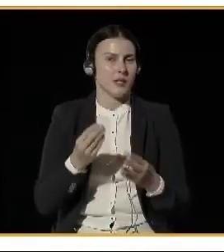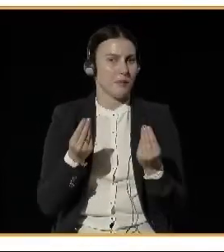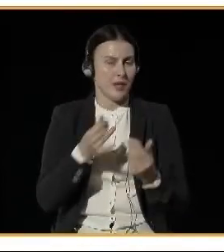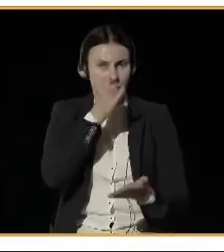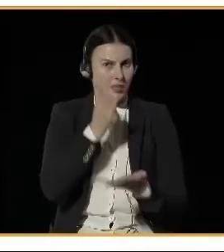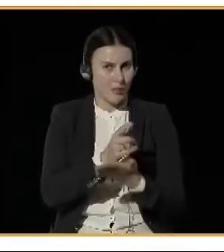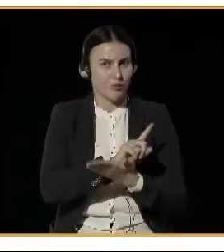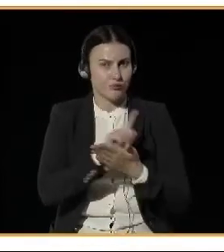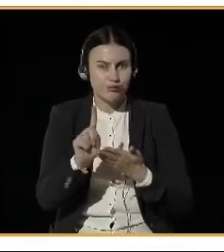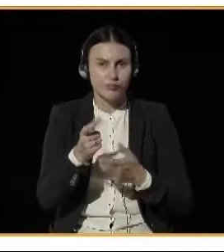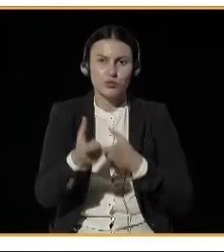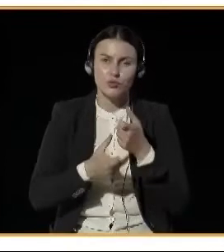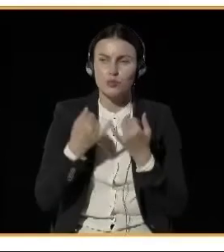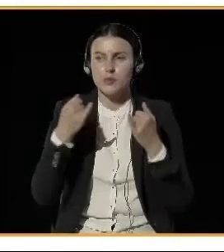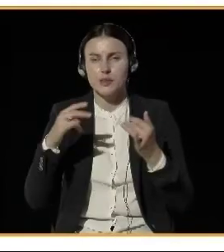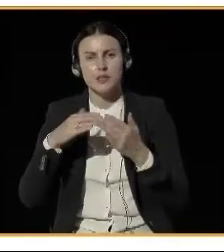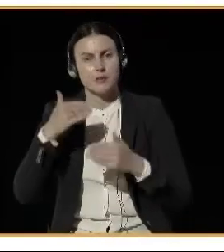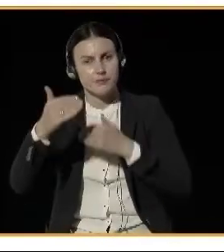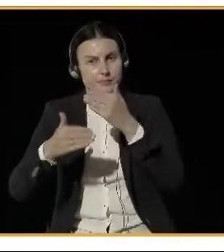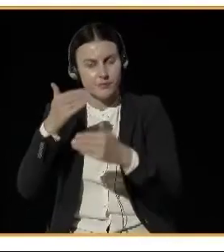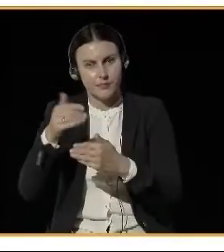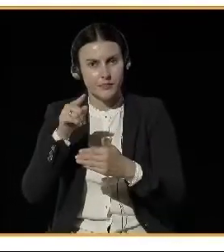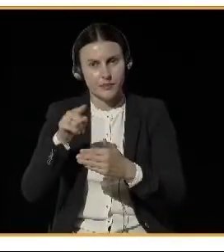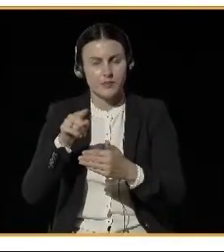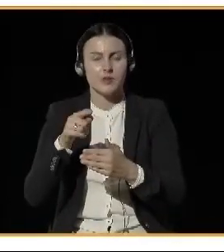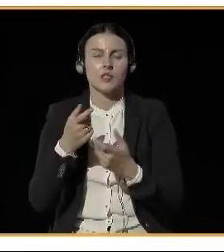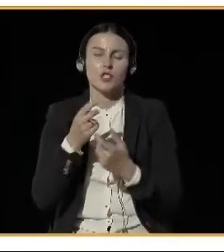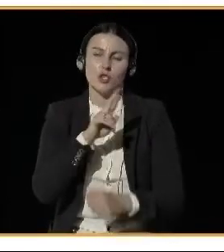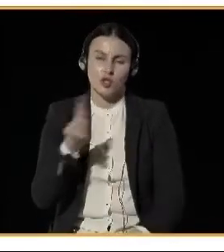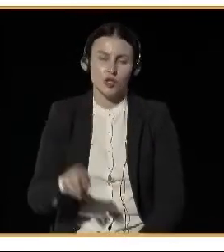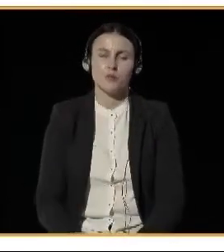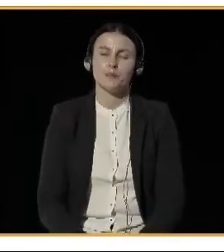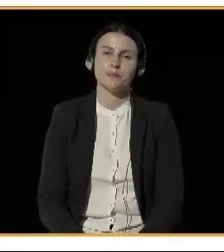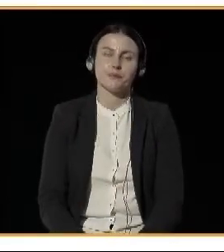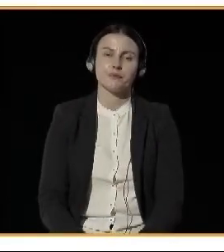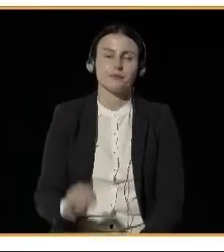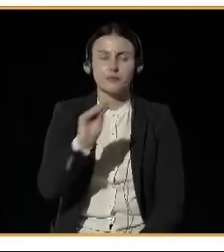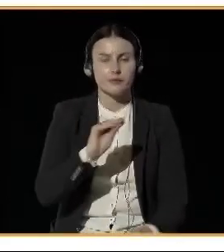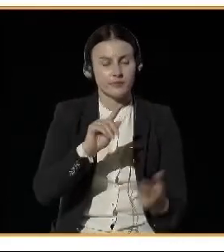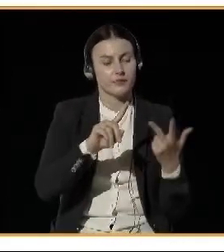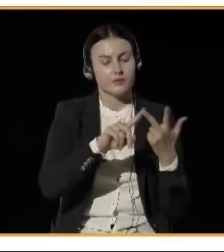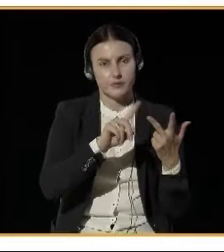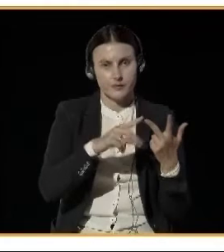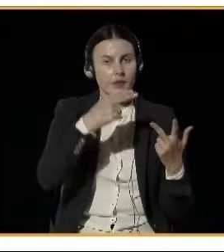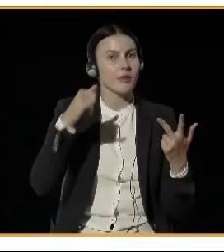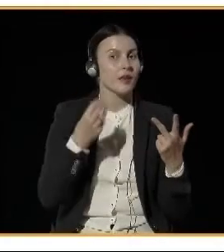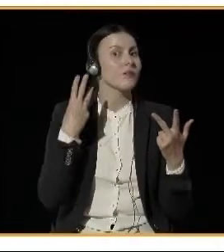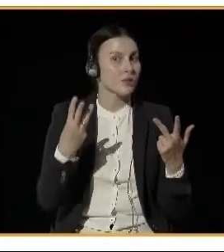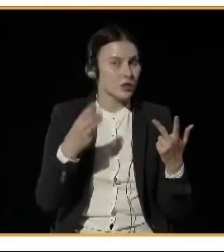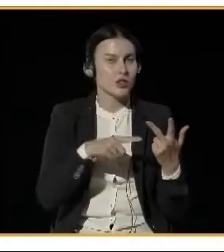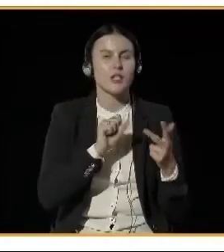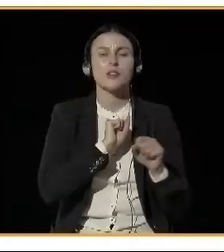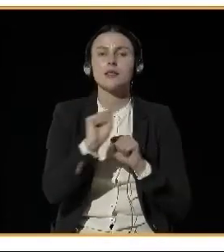any actions. And third important thing is to give the clear message